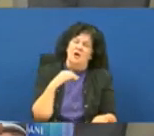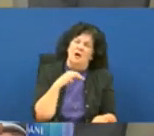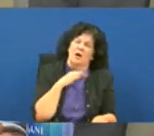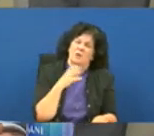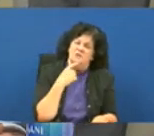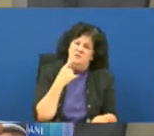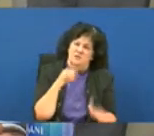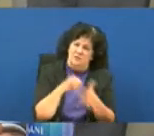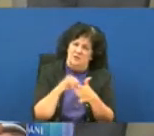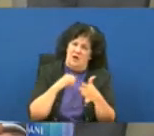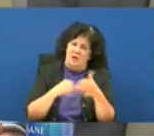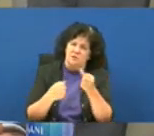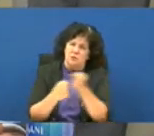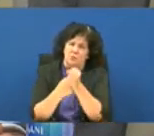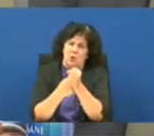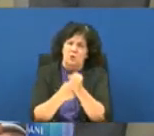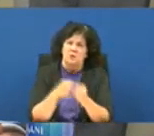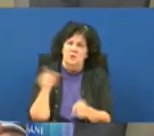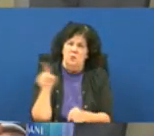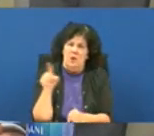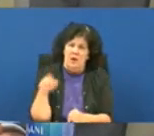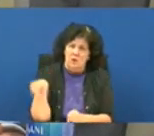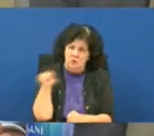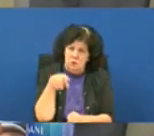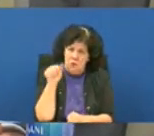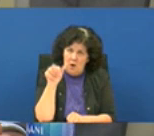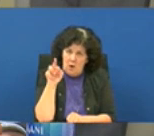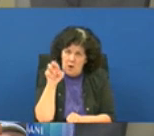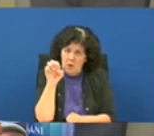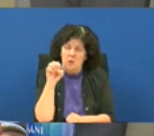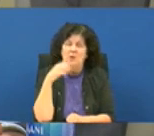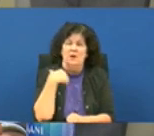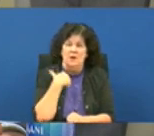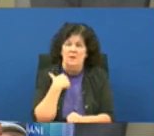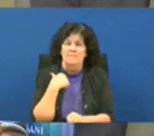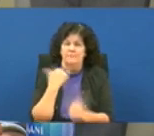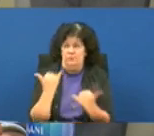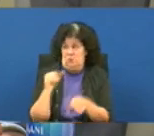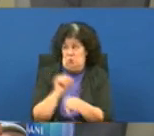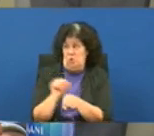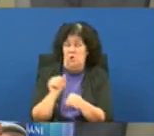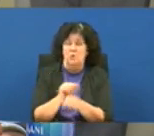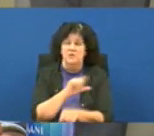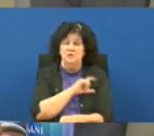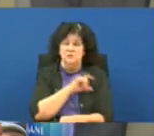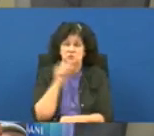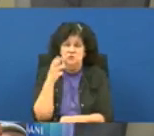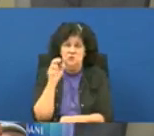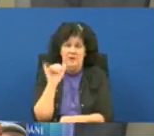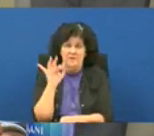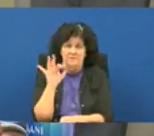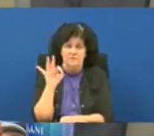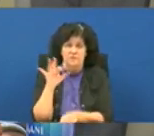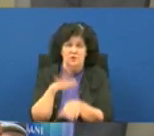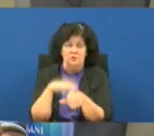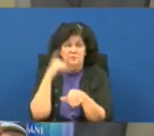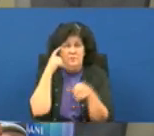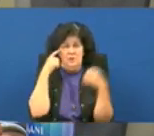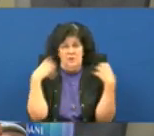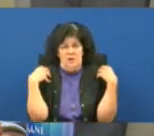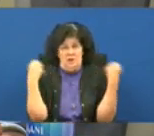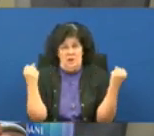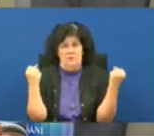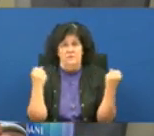i support where you are um i'm actually working with the sheriff and the the chief on some same mental health stuff and